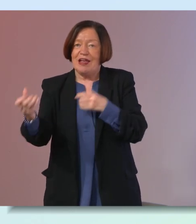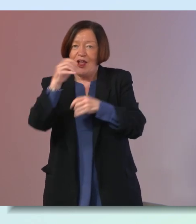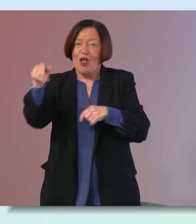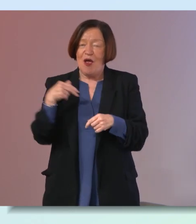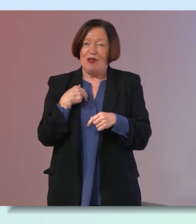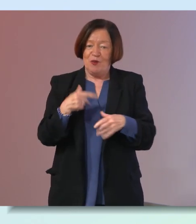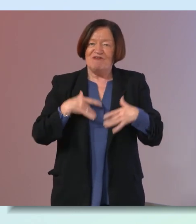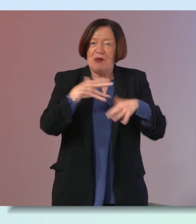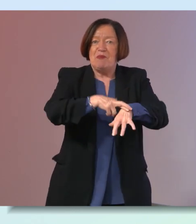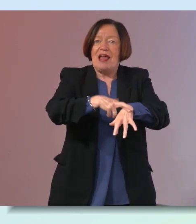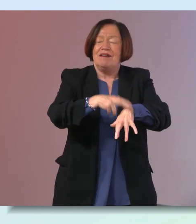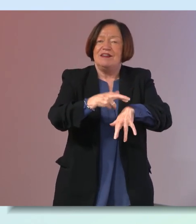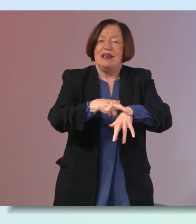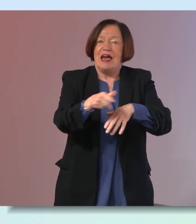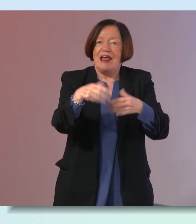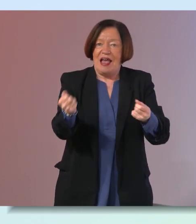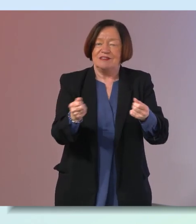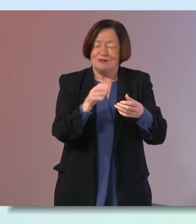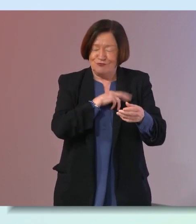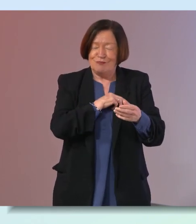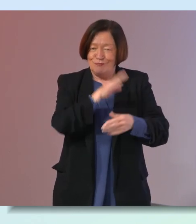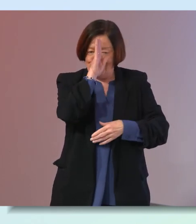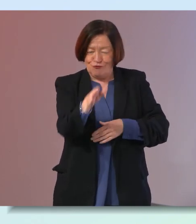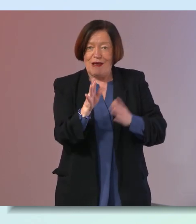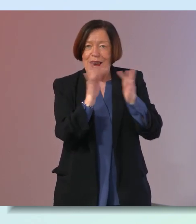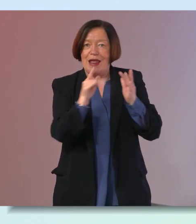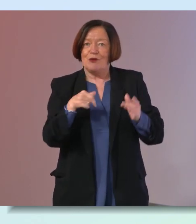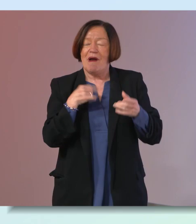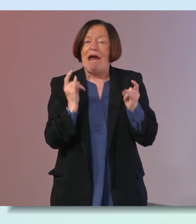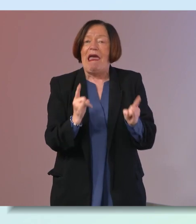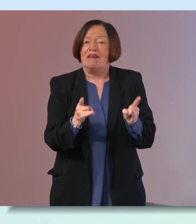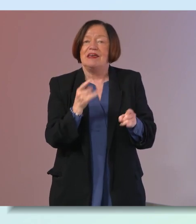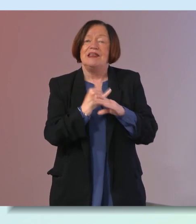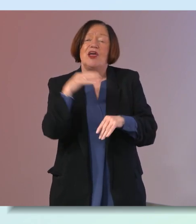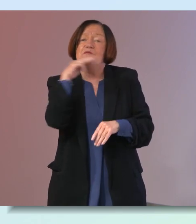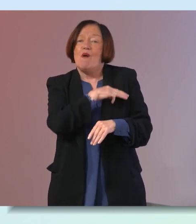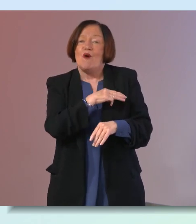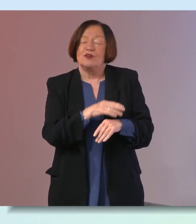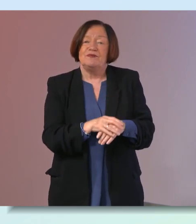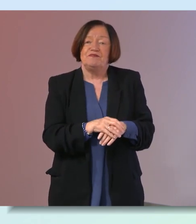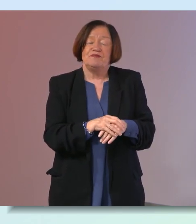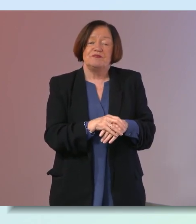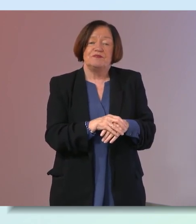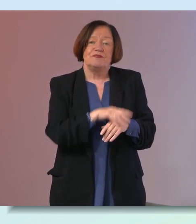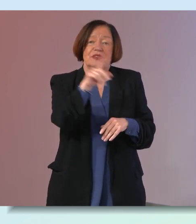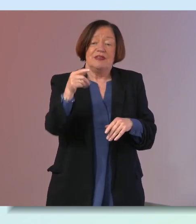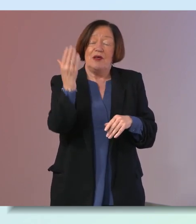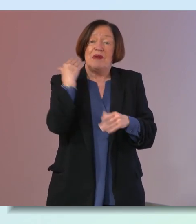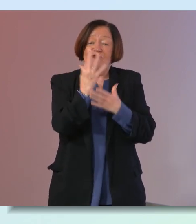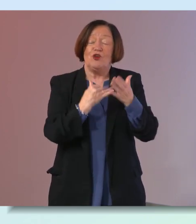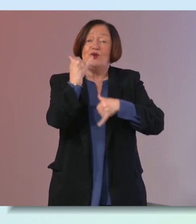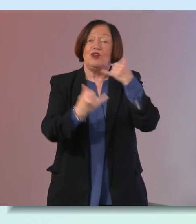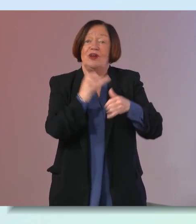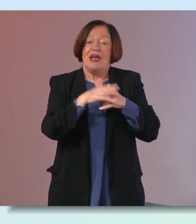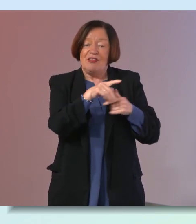we feel better and that has a direct link to our health so it's so important and i think as you know over the past few years